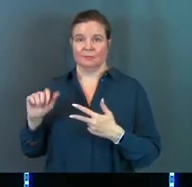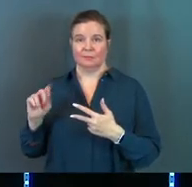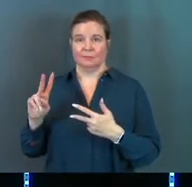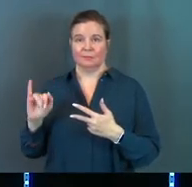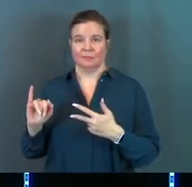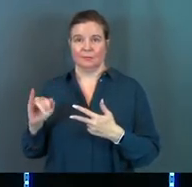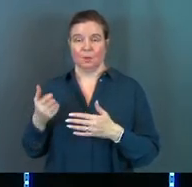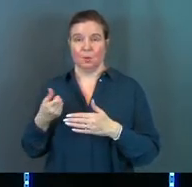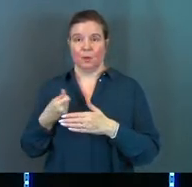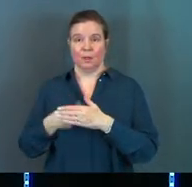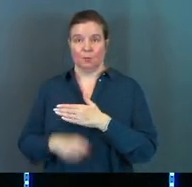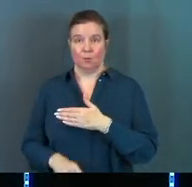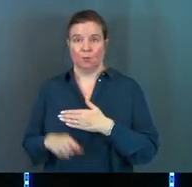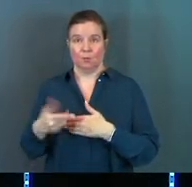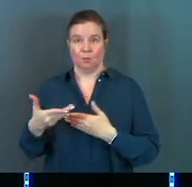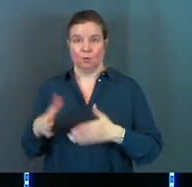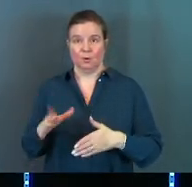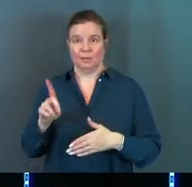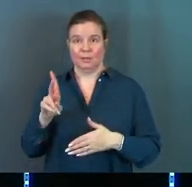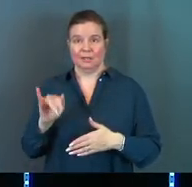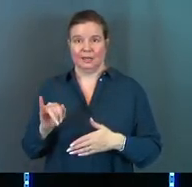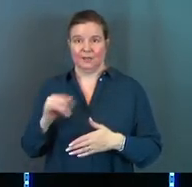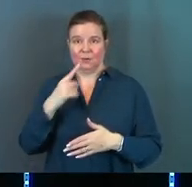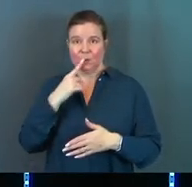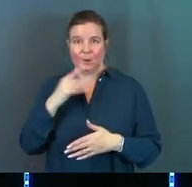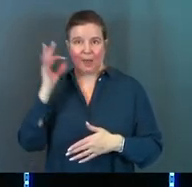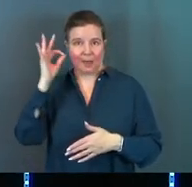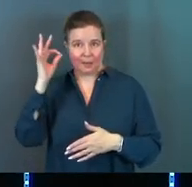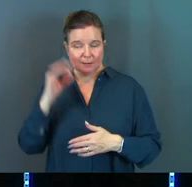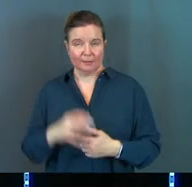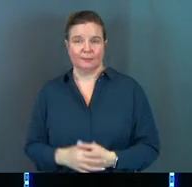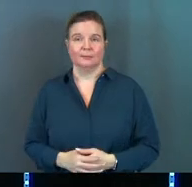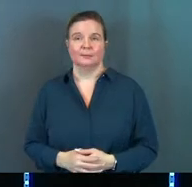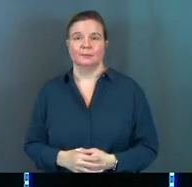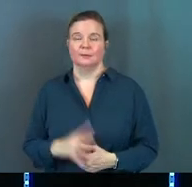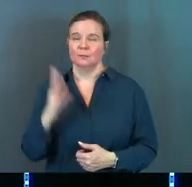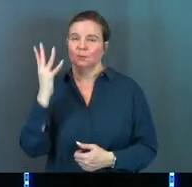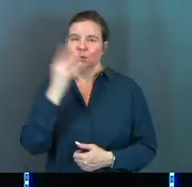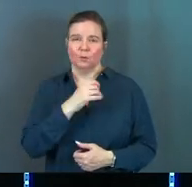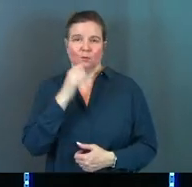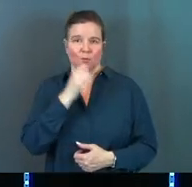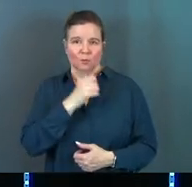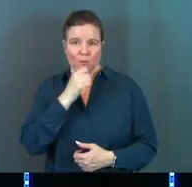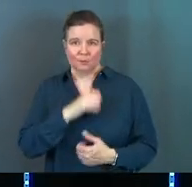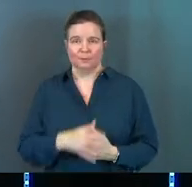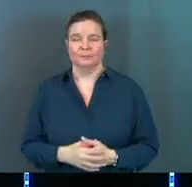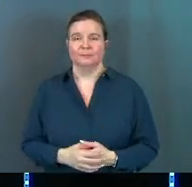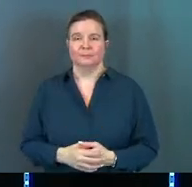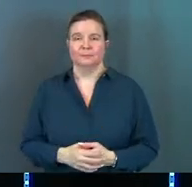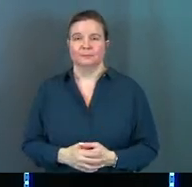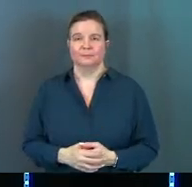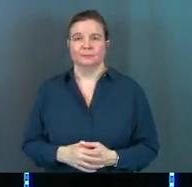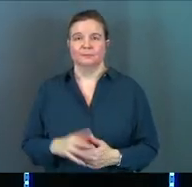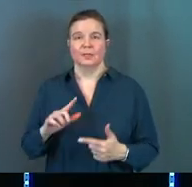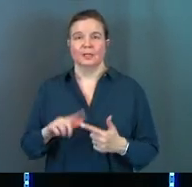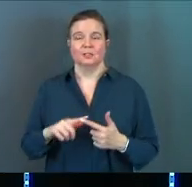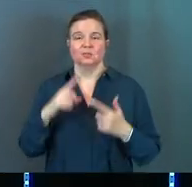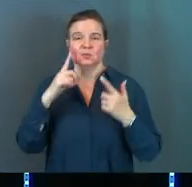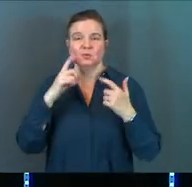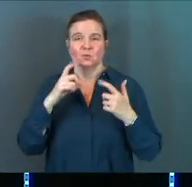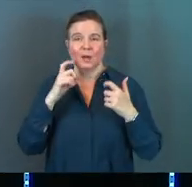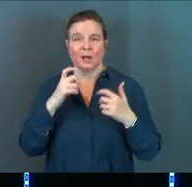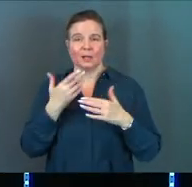Davey, we're in the birthing room. Davey, little redhead, beautiful girl. And she's